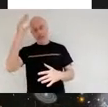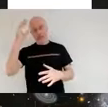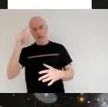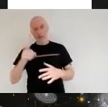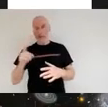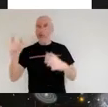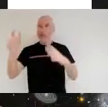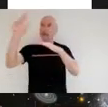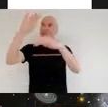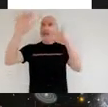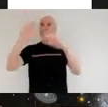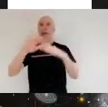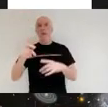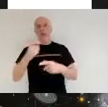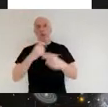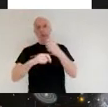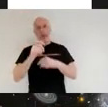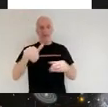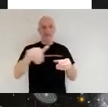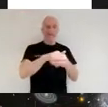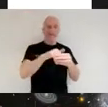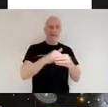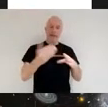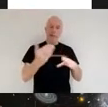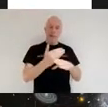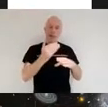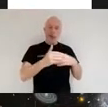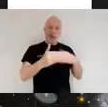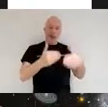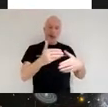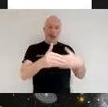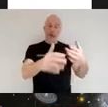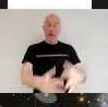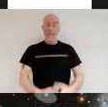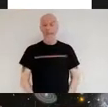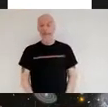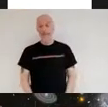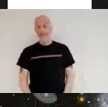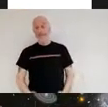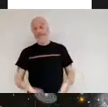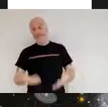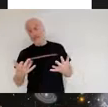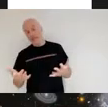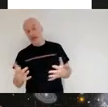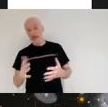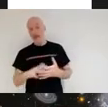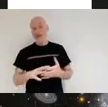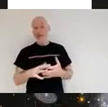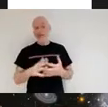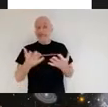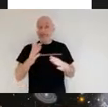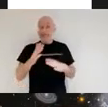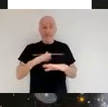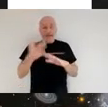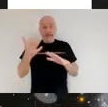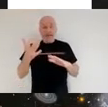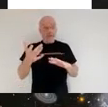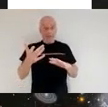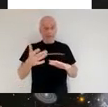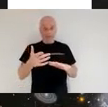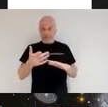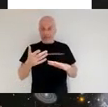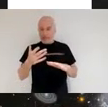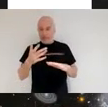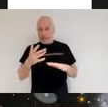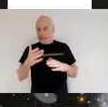enter it and work in the sector and even if they're not going to go off and work in space science it's really important to us that people